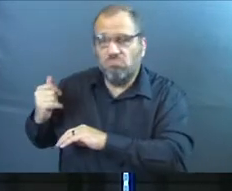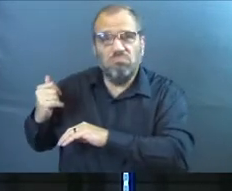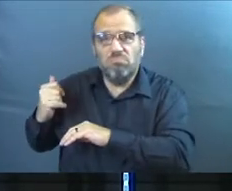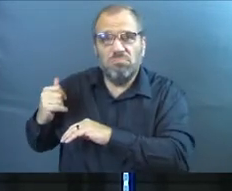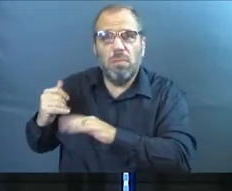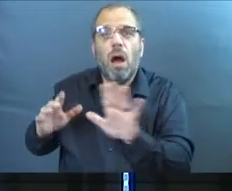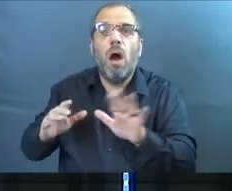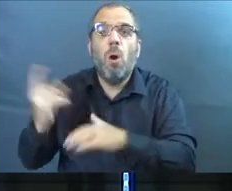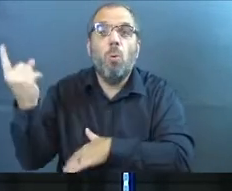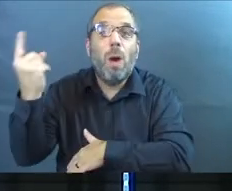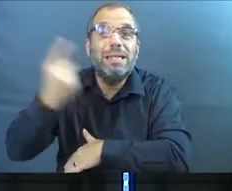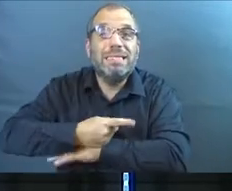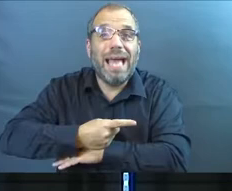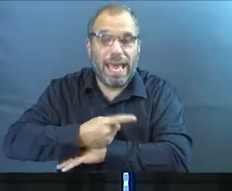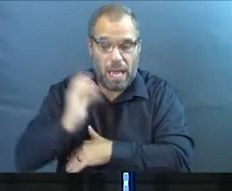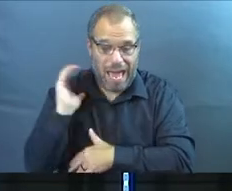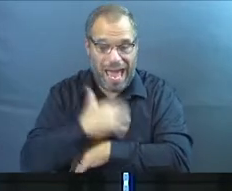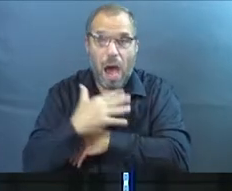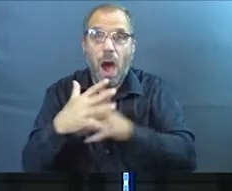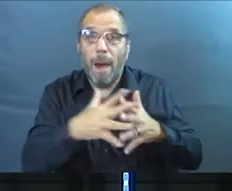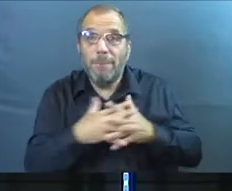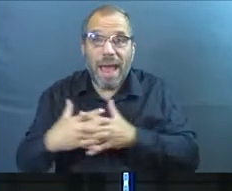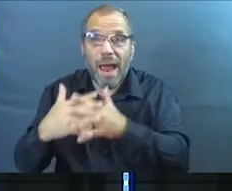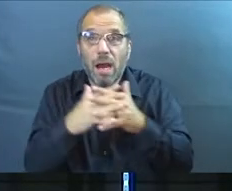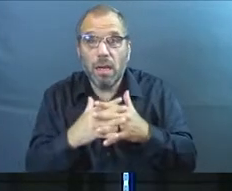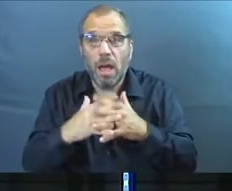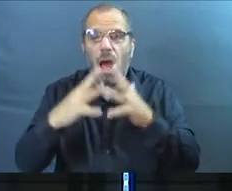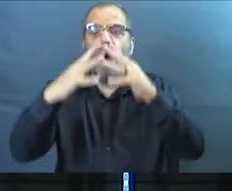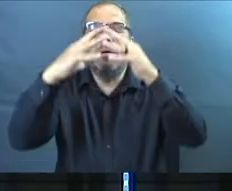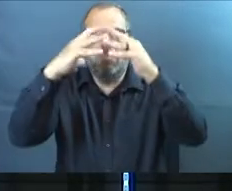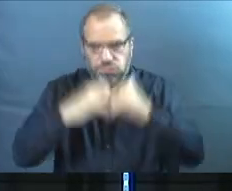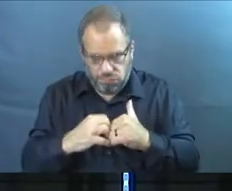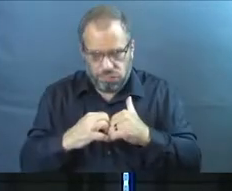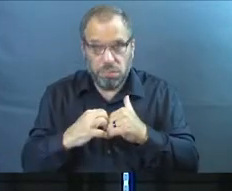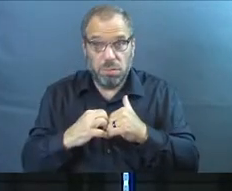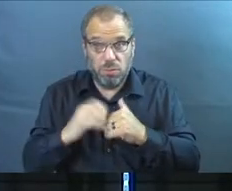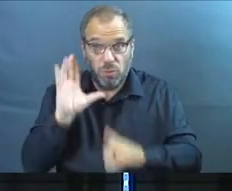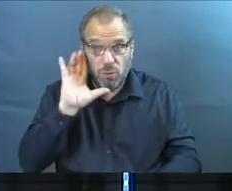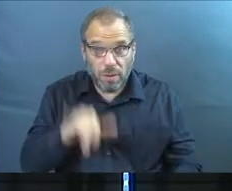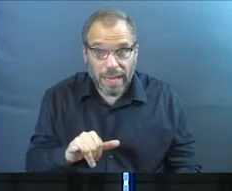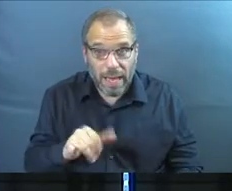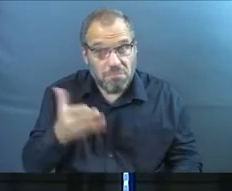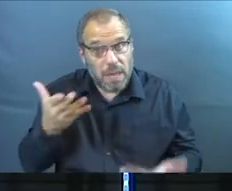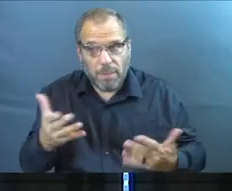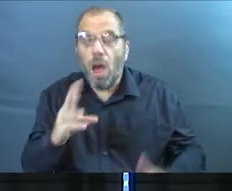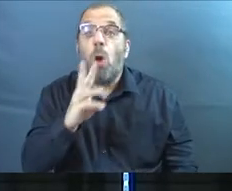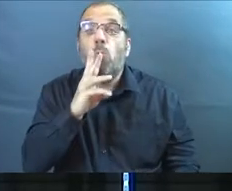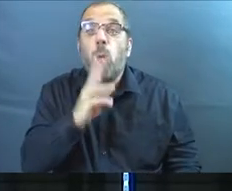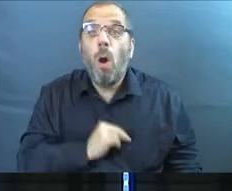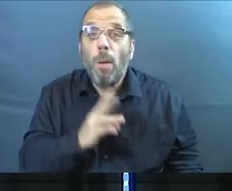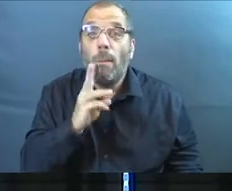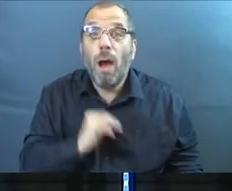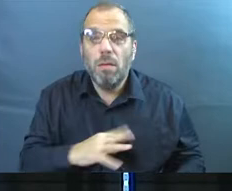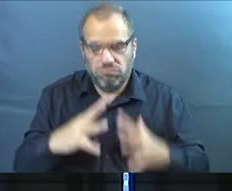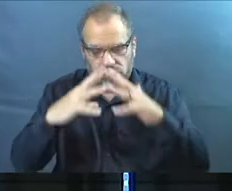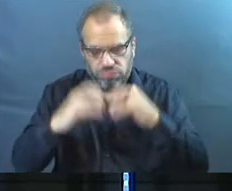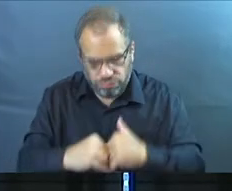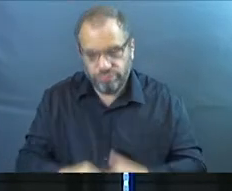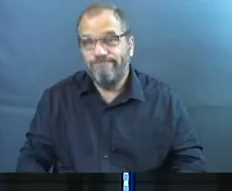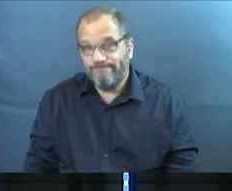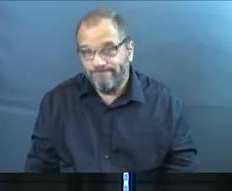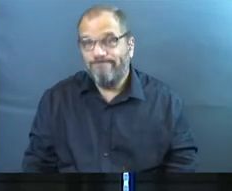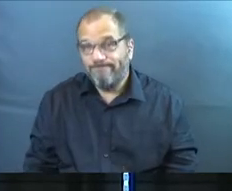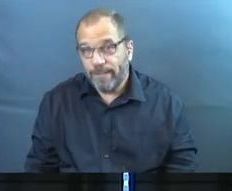There will be a day where our country will probably no longer exist. Walmart will no longer exist.